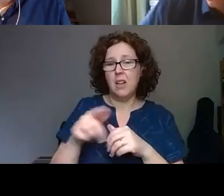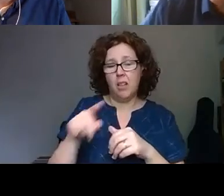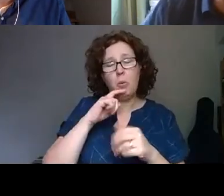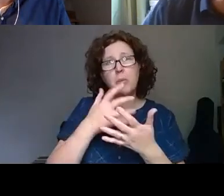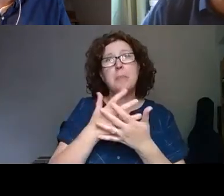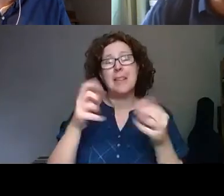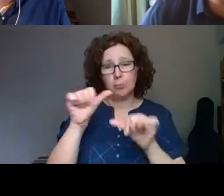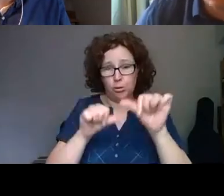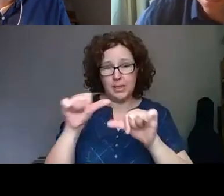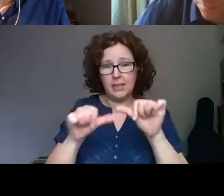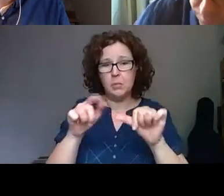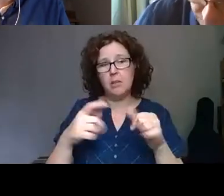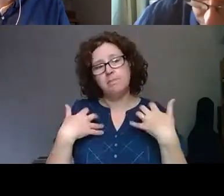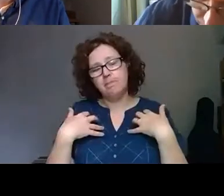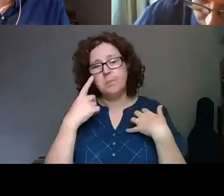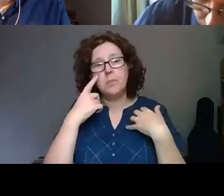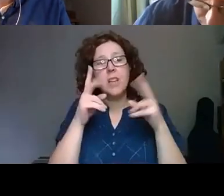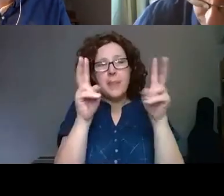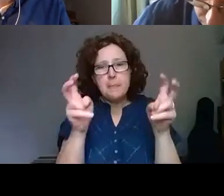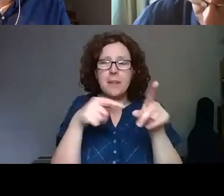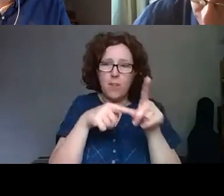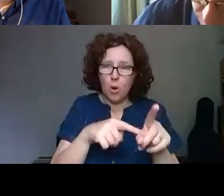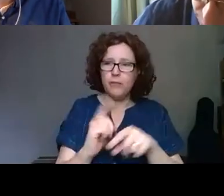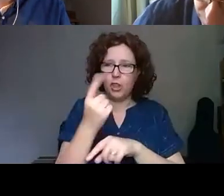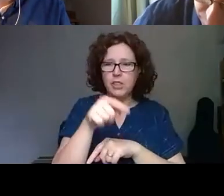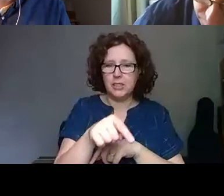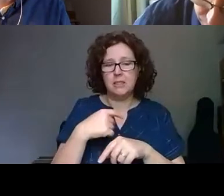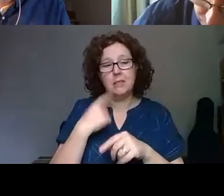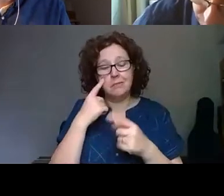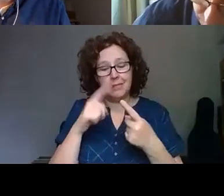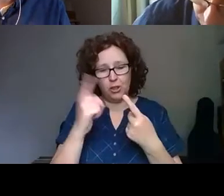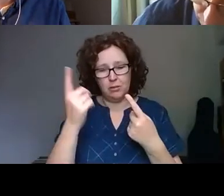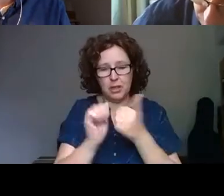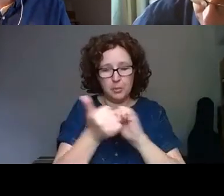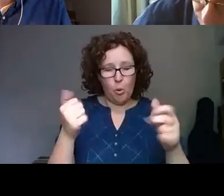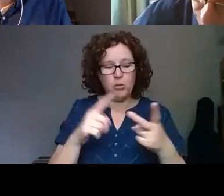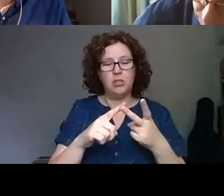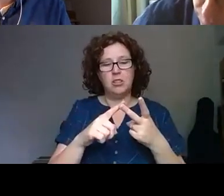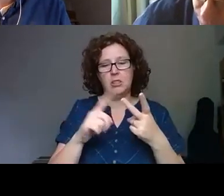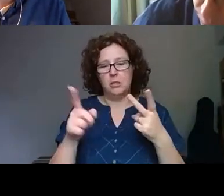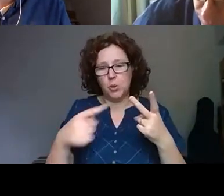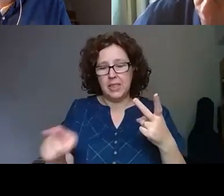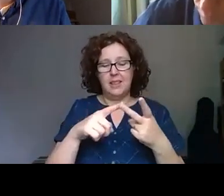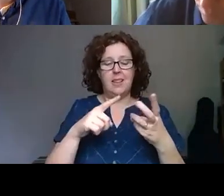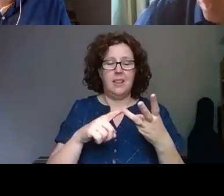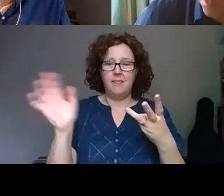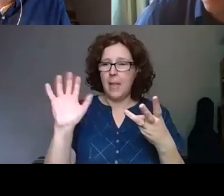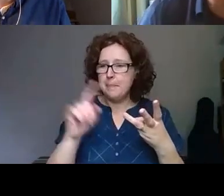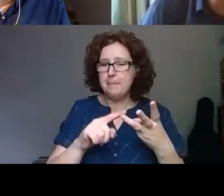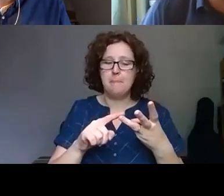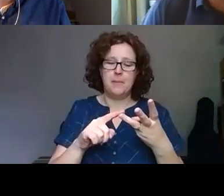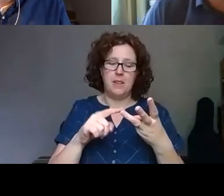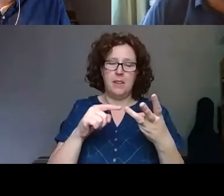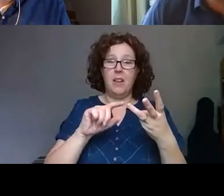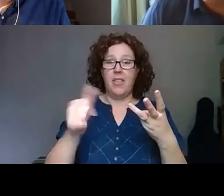process, but we're looking at that thematically in the first instance. So looking at sport and music and film, for example, and then using that to